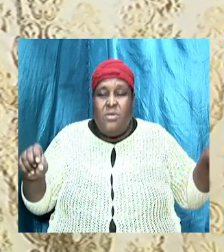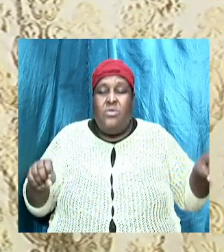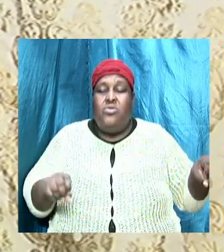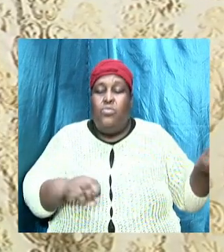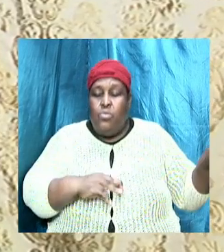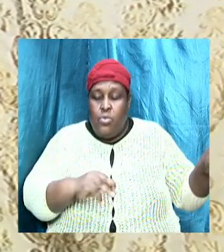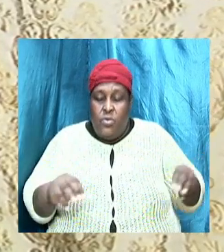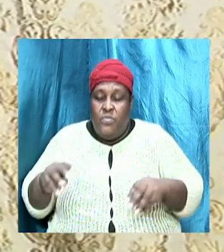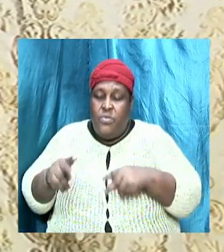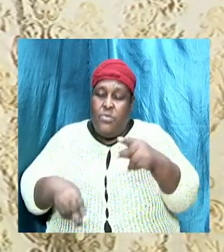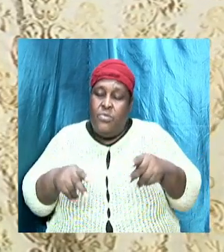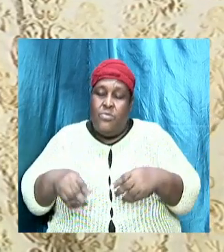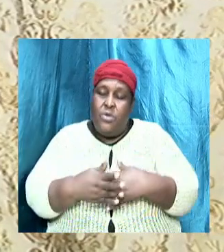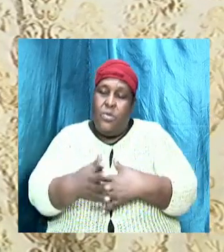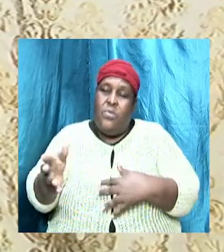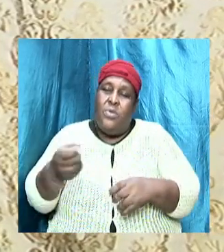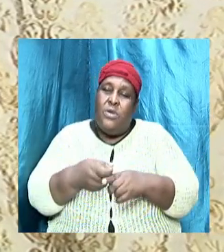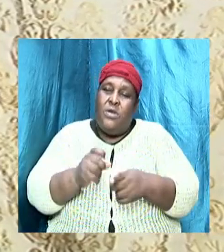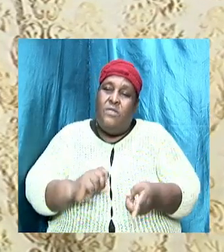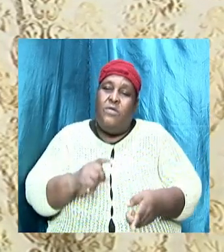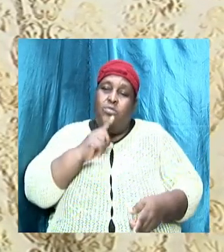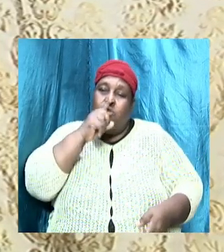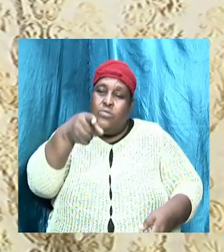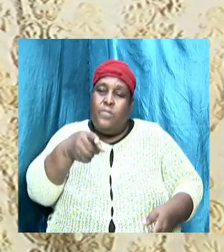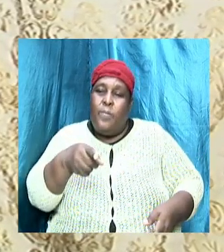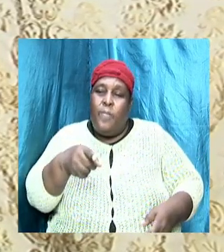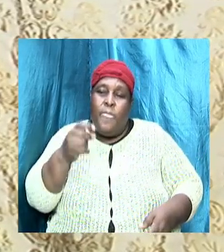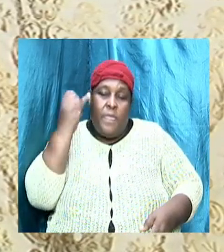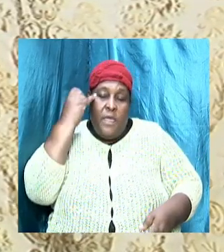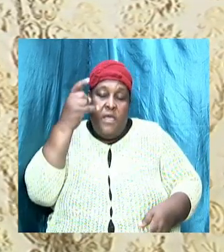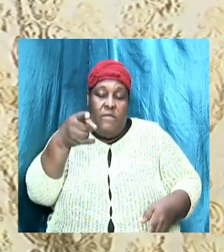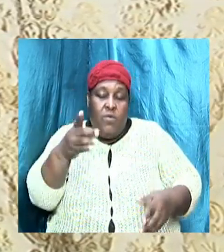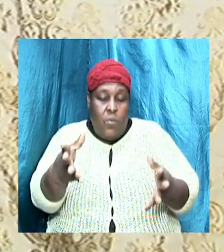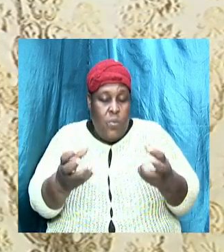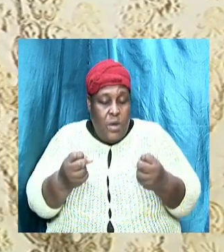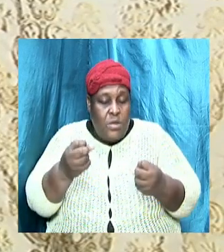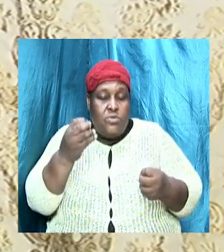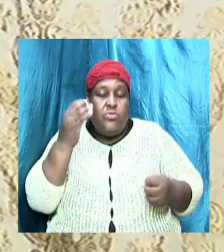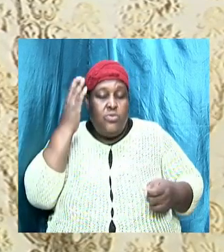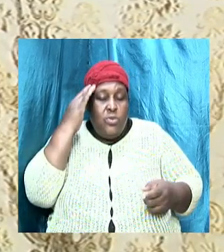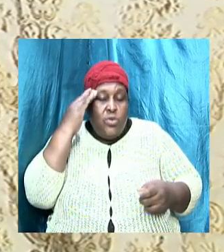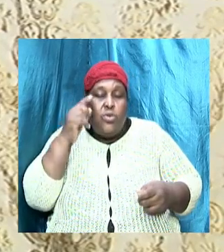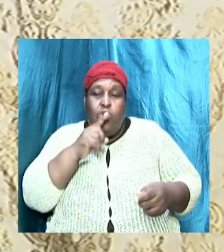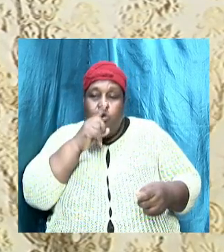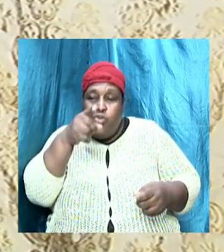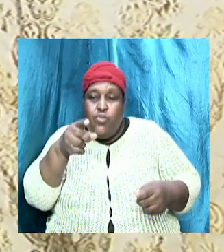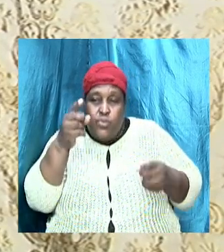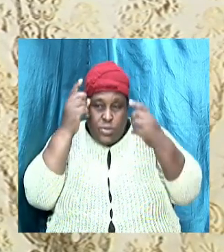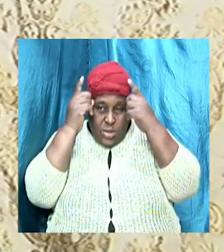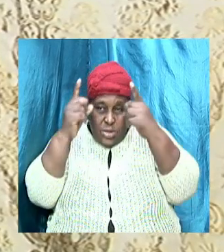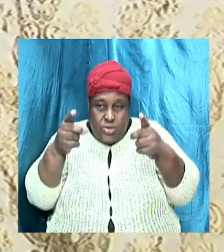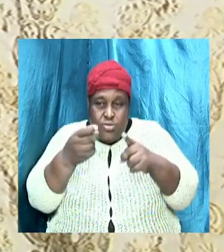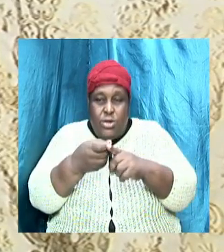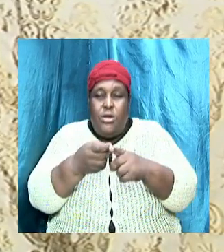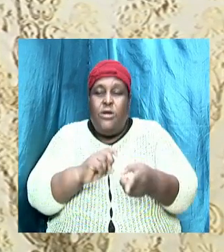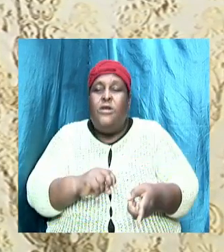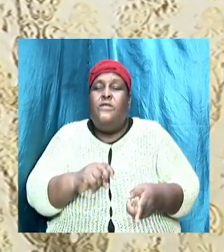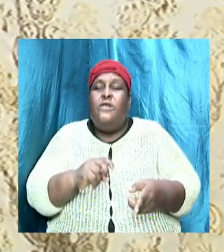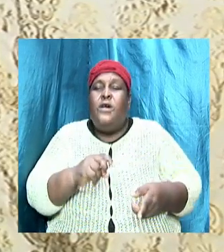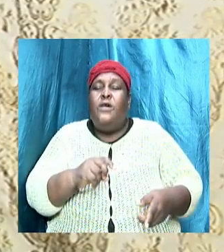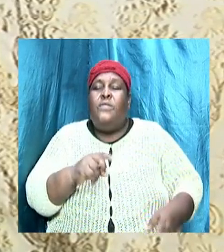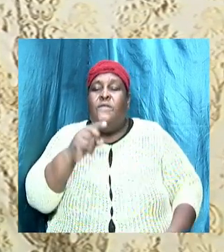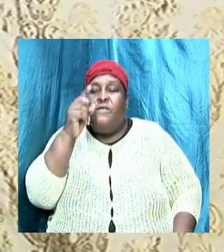But if you want to know the true doctrine from the false doctrine, Then you first must look at its origin.